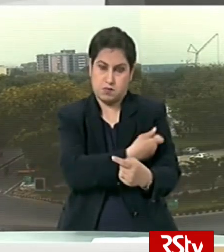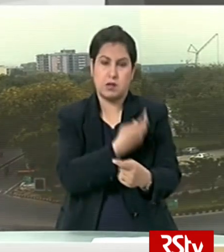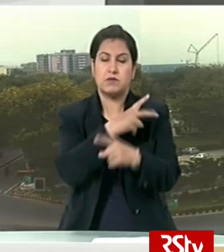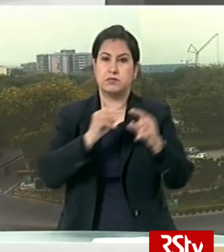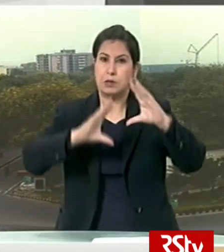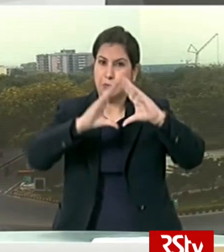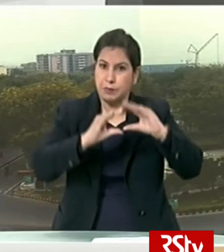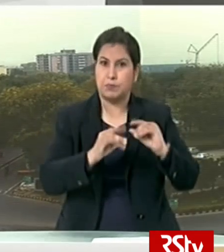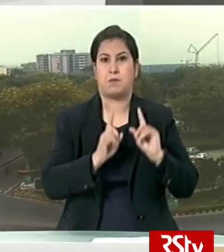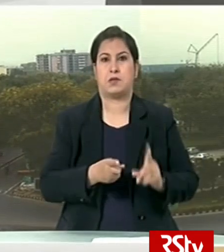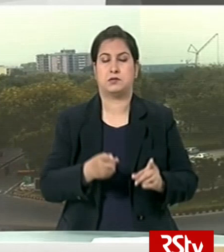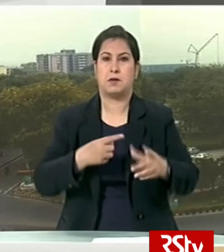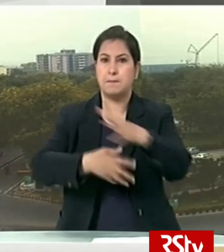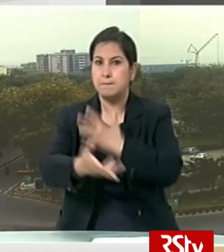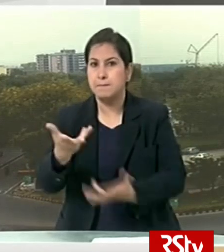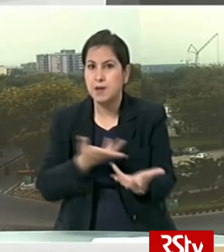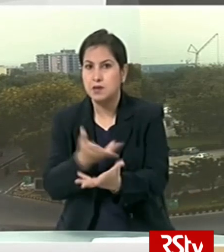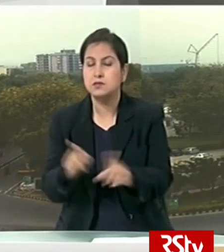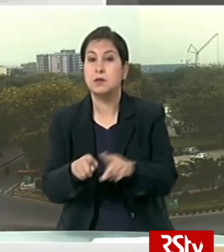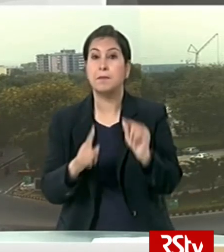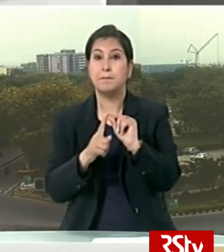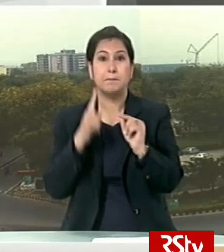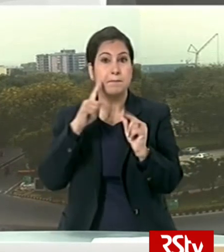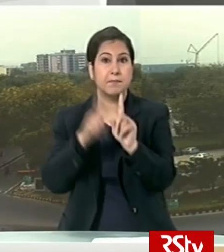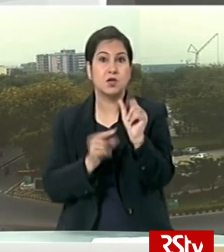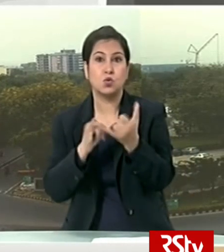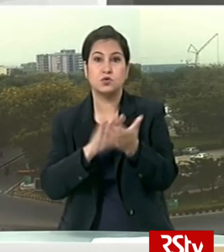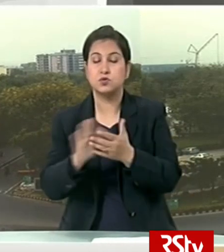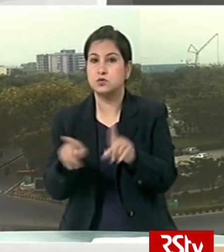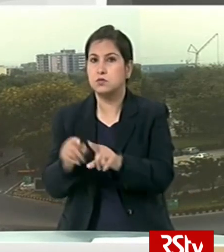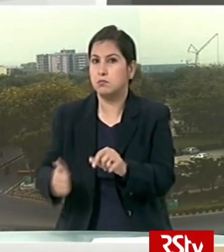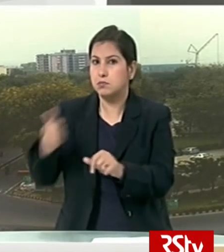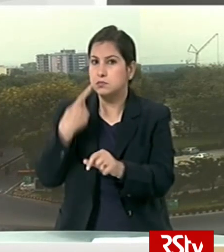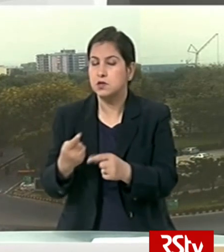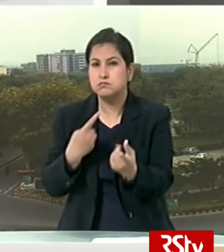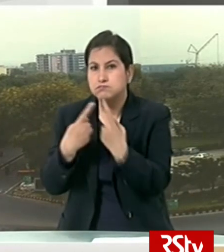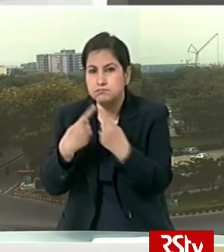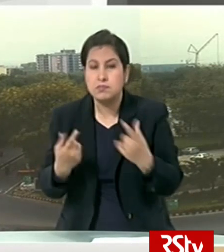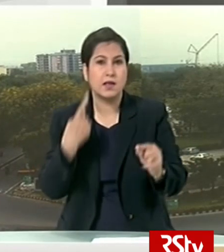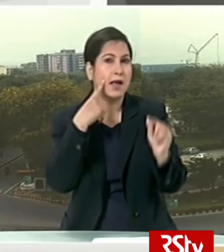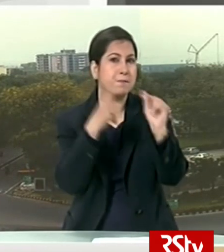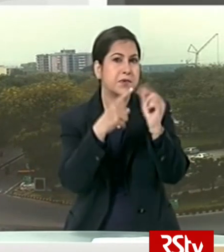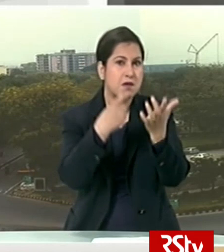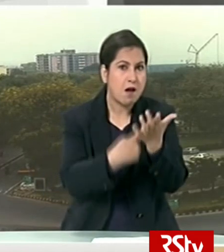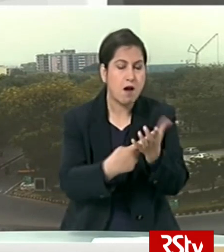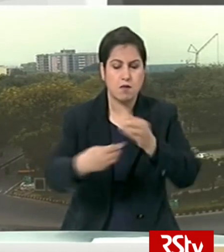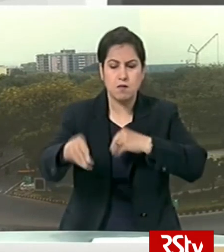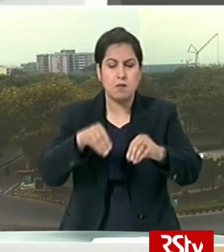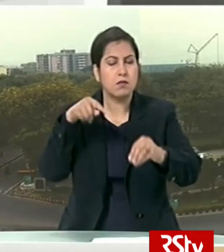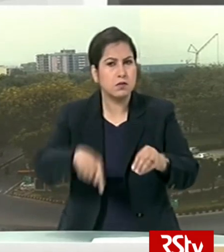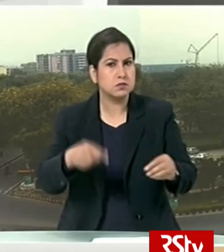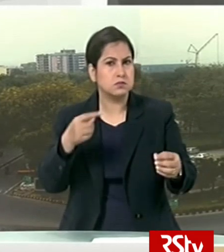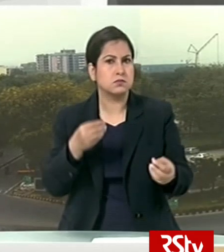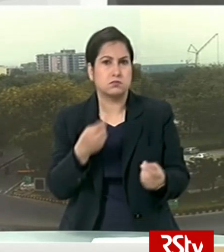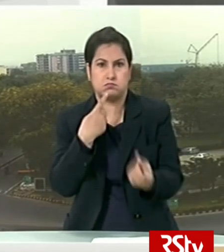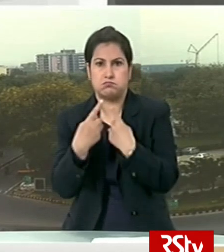prices commerce and industry minister ph goel calls for agreement to enable use of ipr flexibilities for